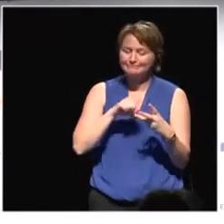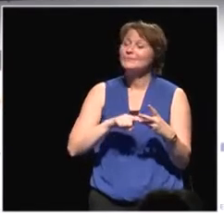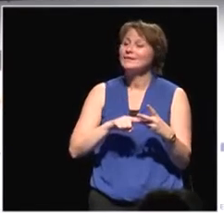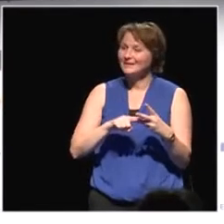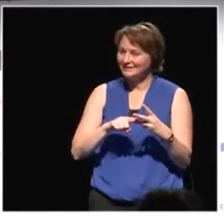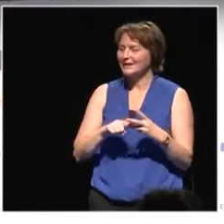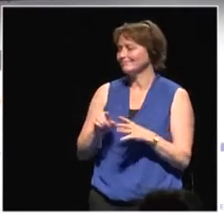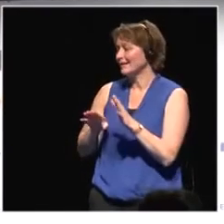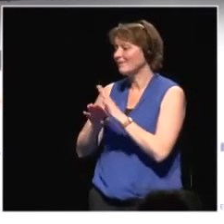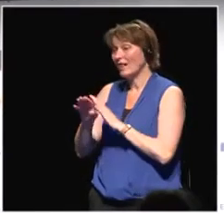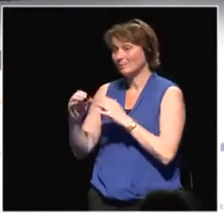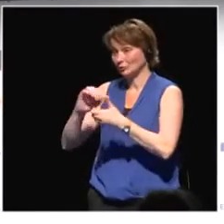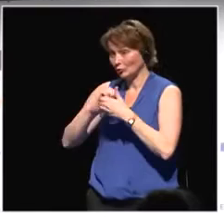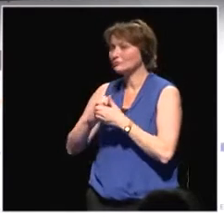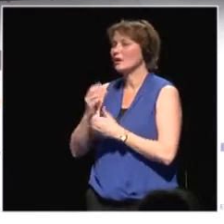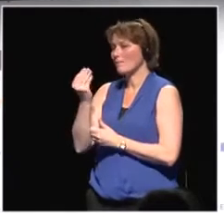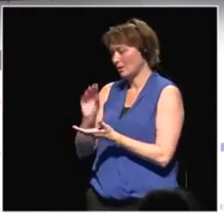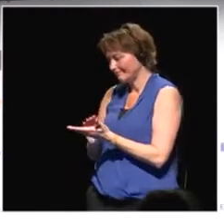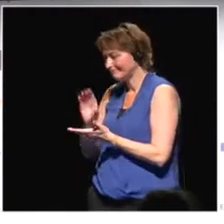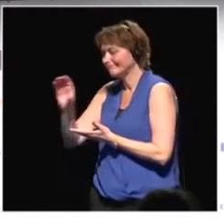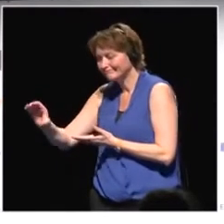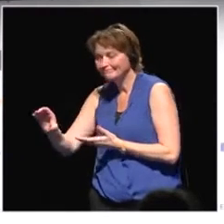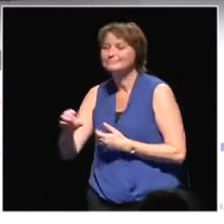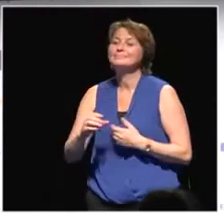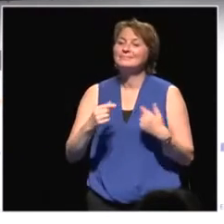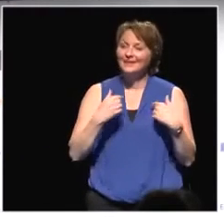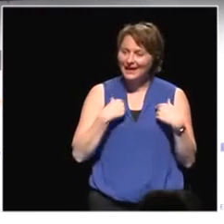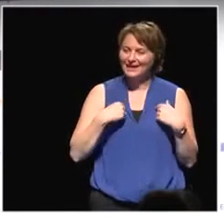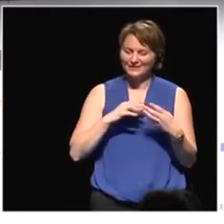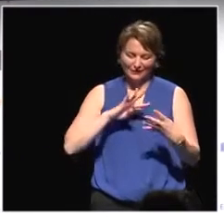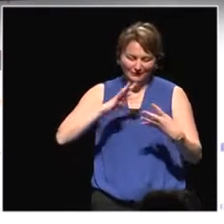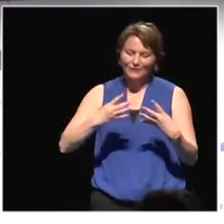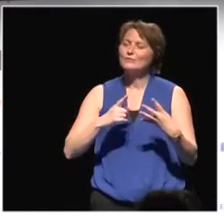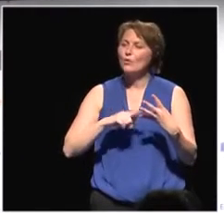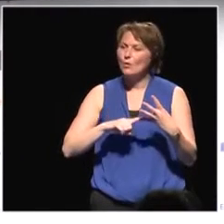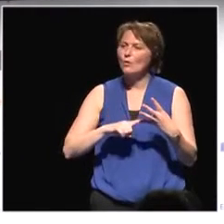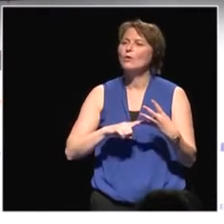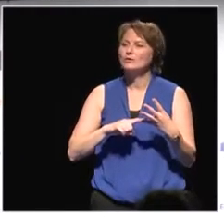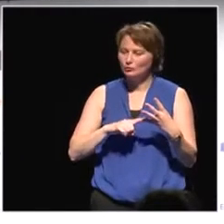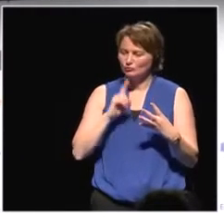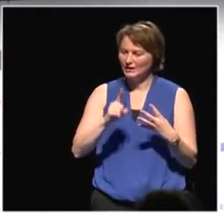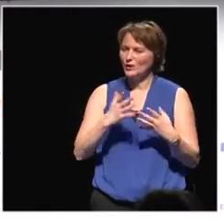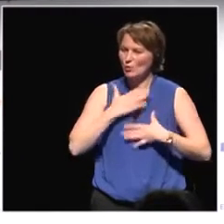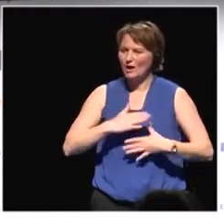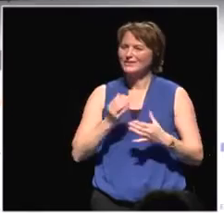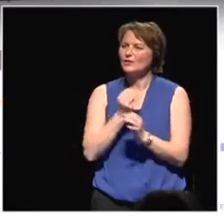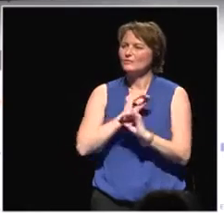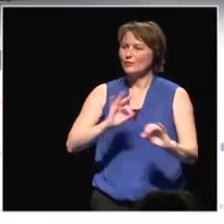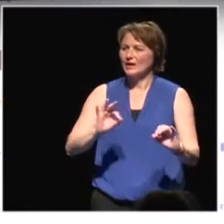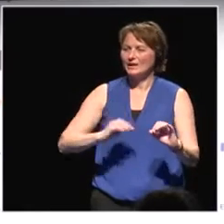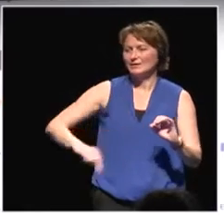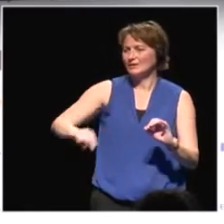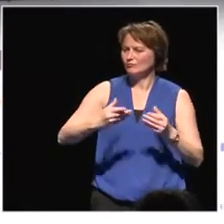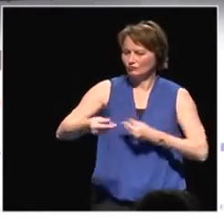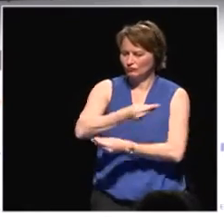development organizations. And number four, mobilize against free trade agreements. So again,